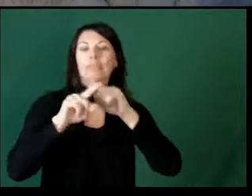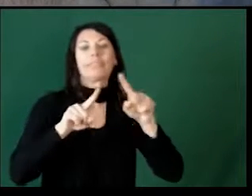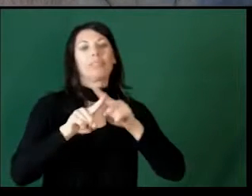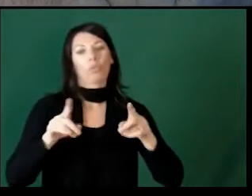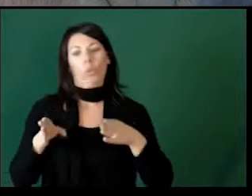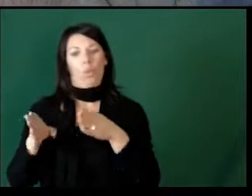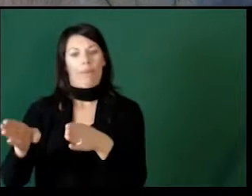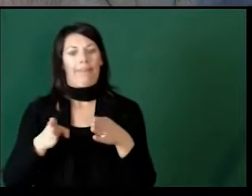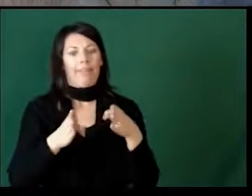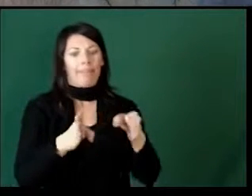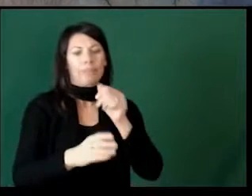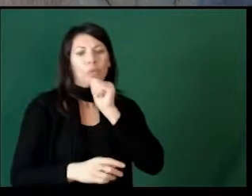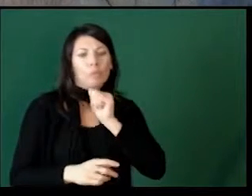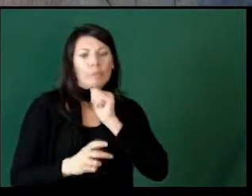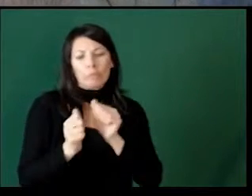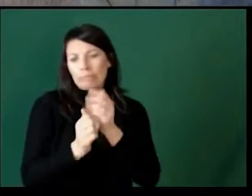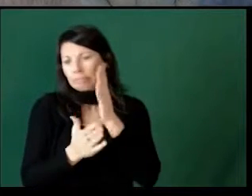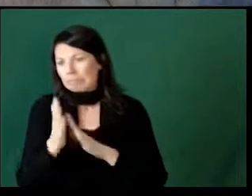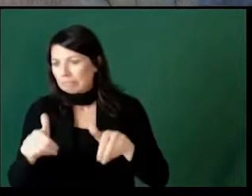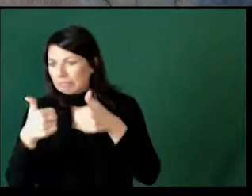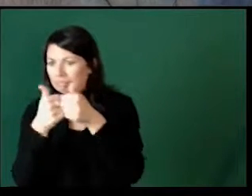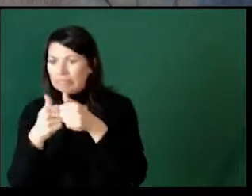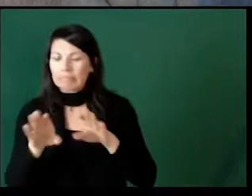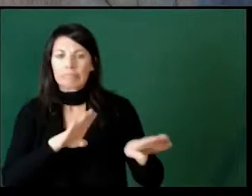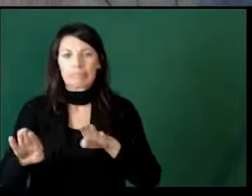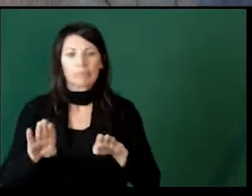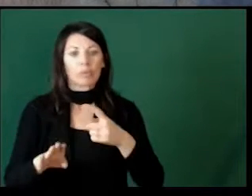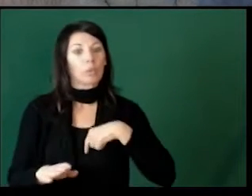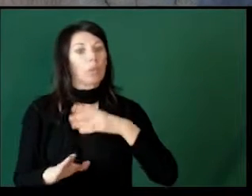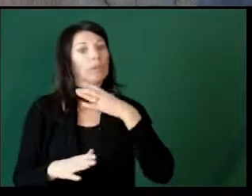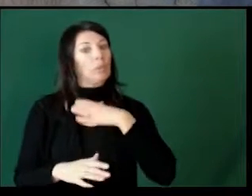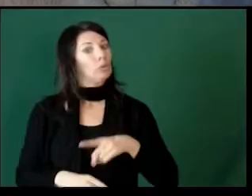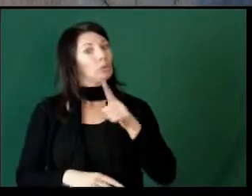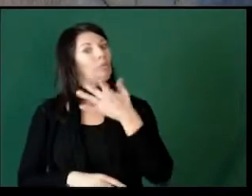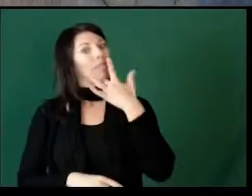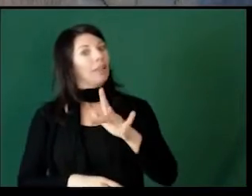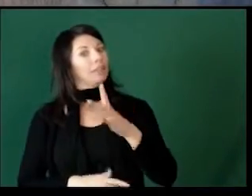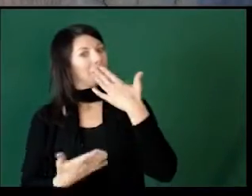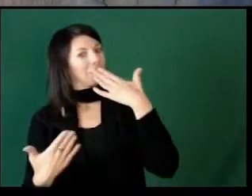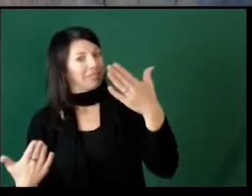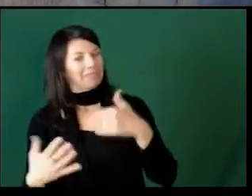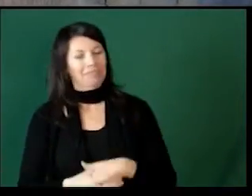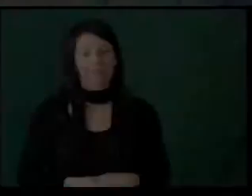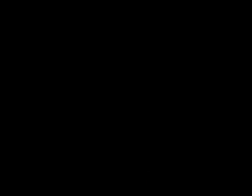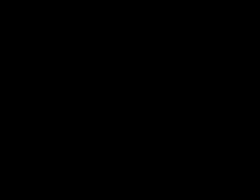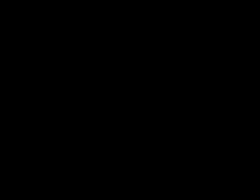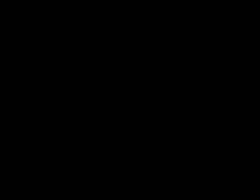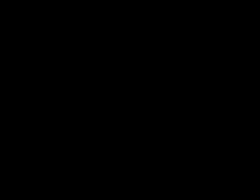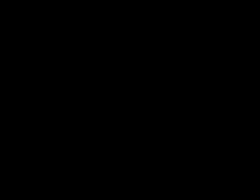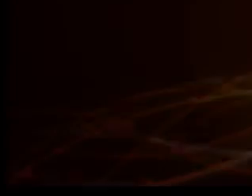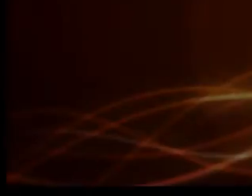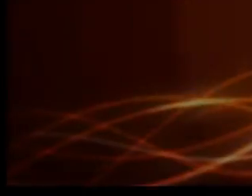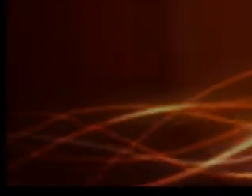some ideas of some ways to deal with some challenging behaviors. And we wish you luck. Thanks.